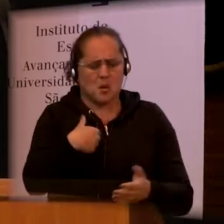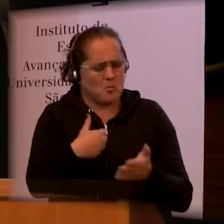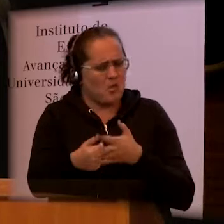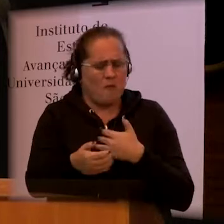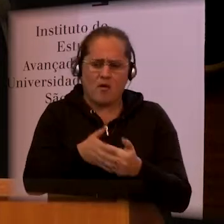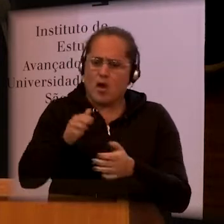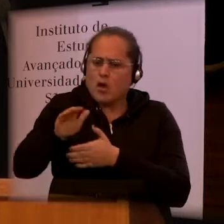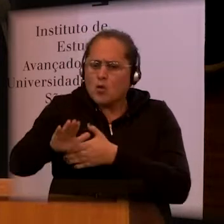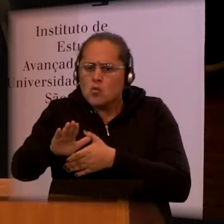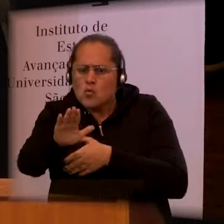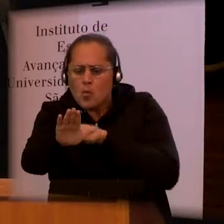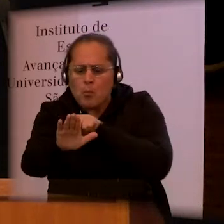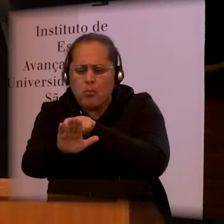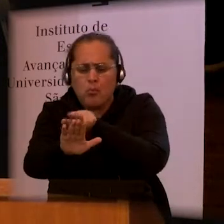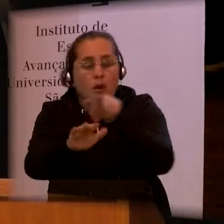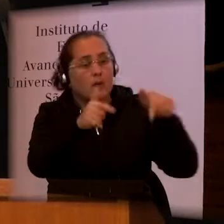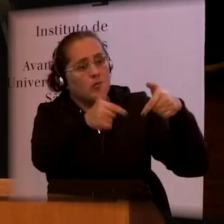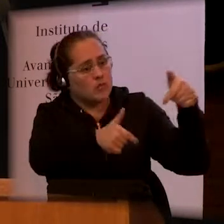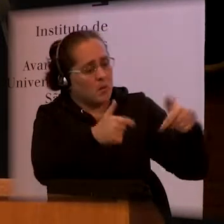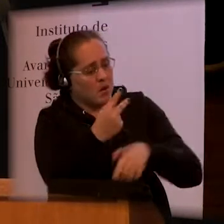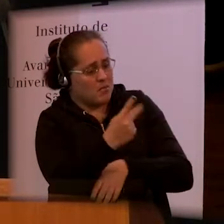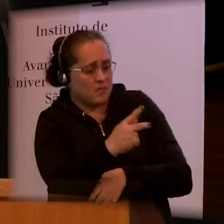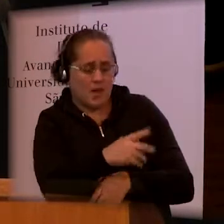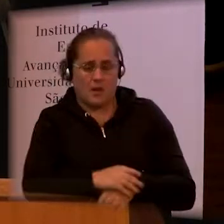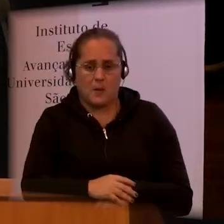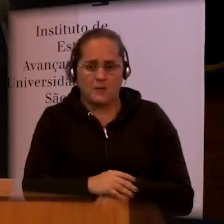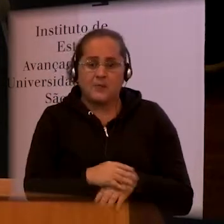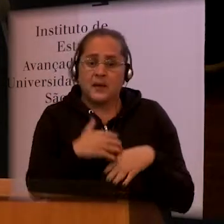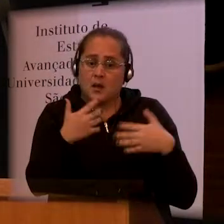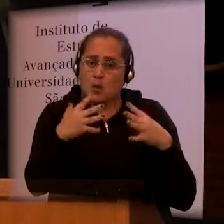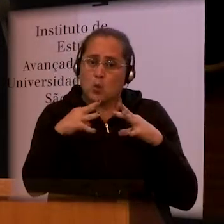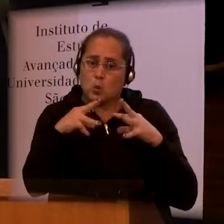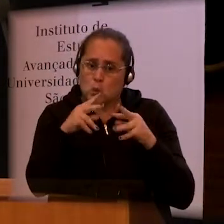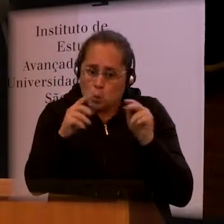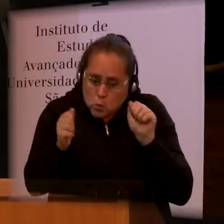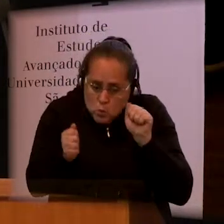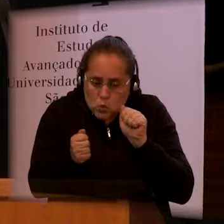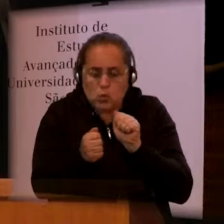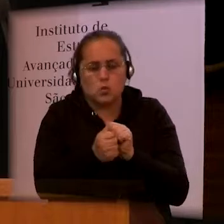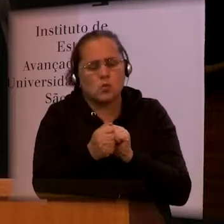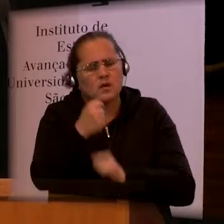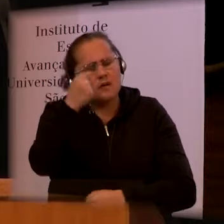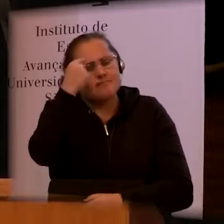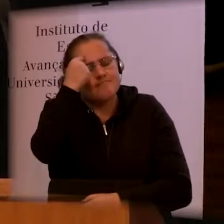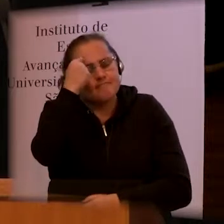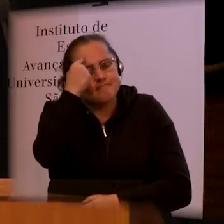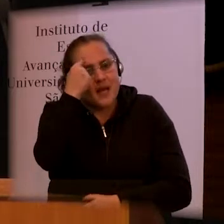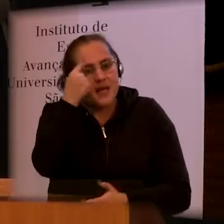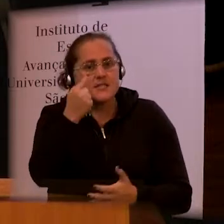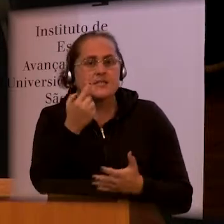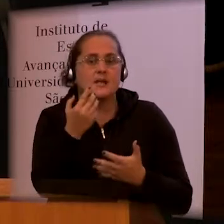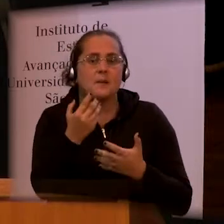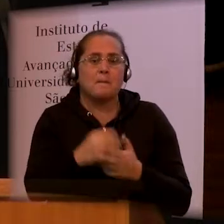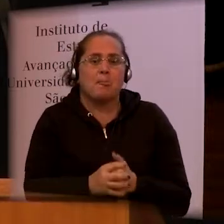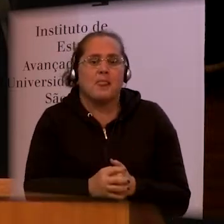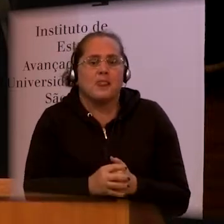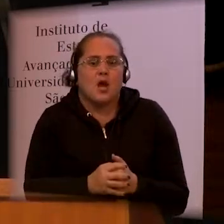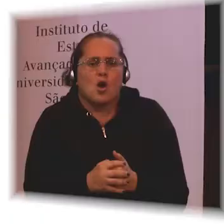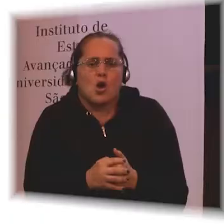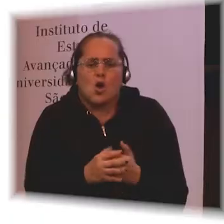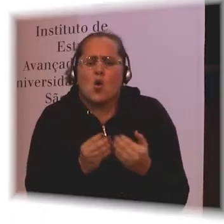So putting all of those together, so if we think about the social model versus the medical model, and the one, the medical model